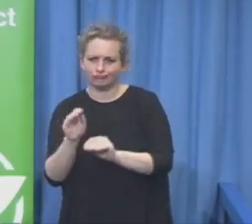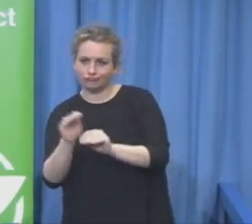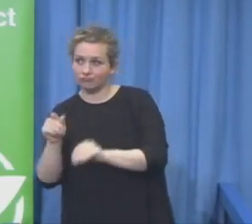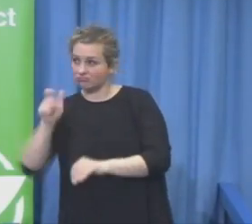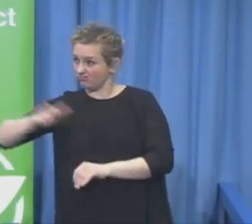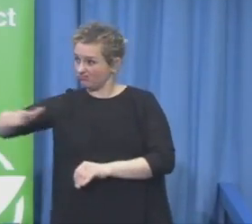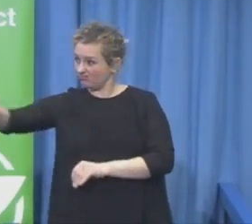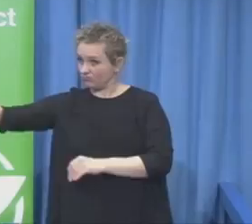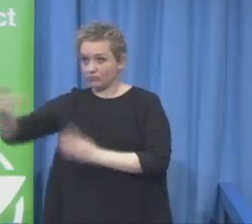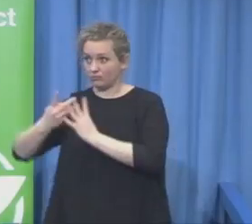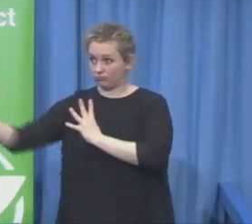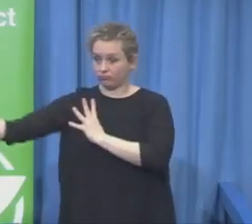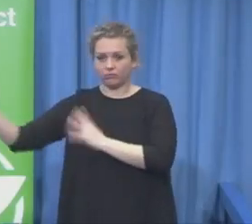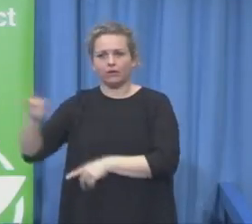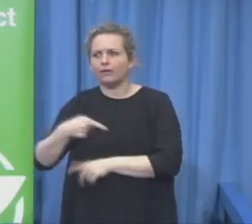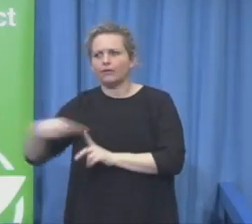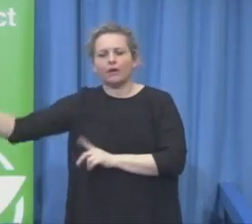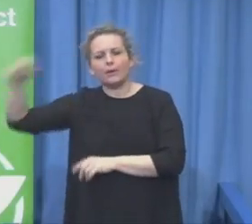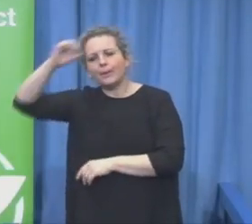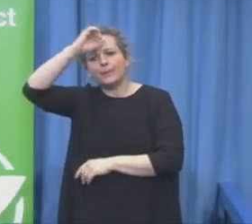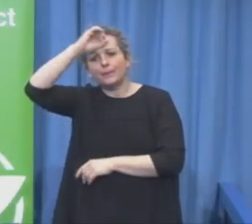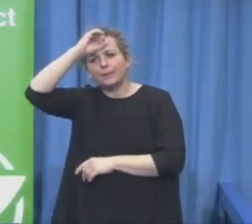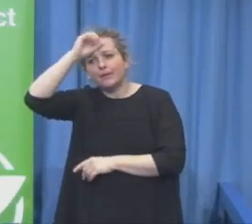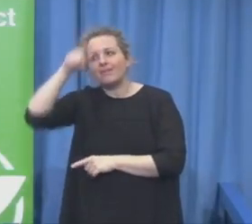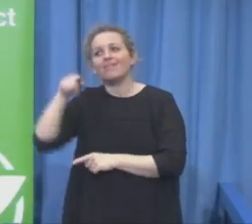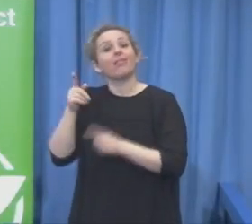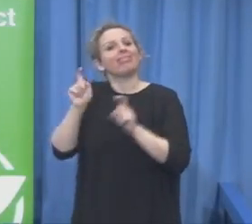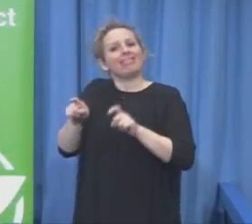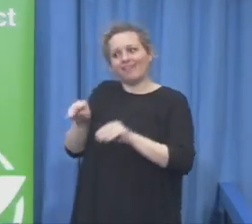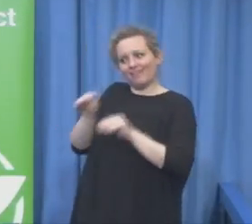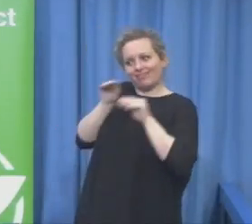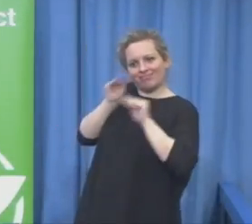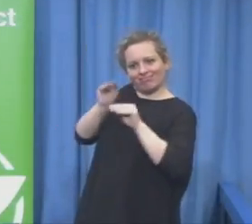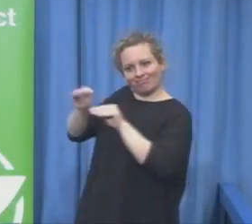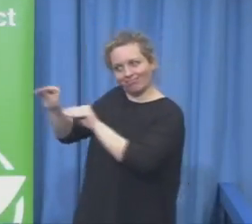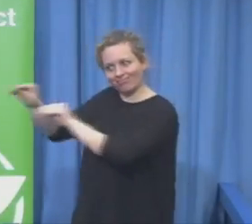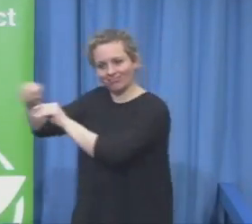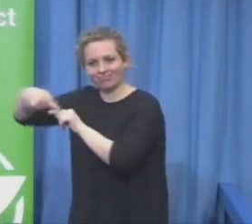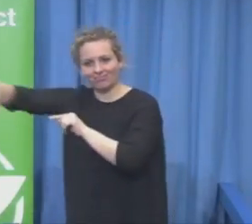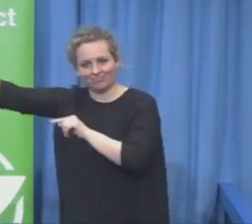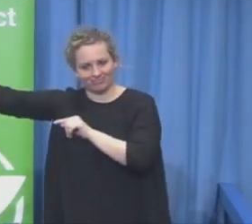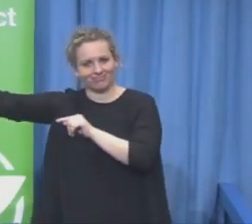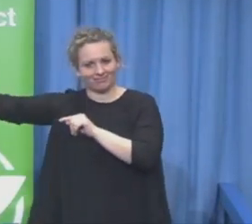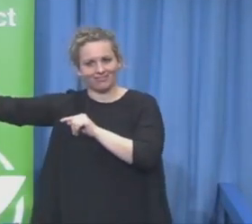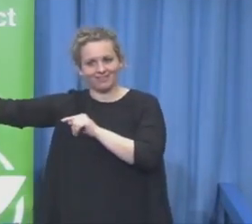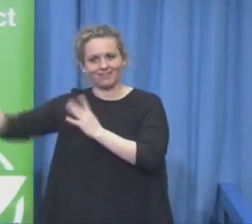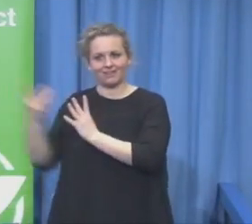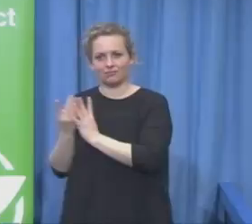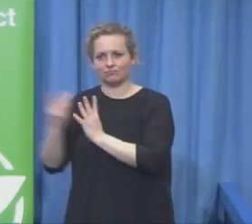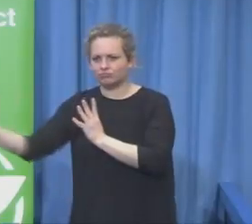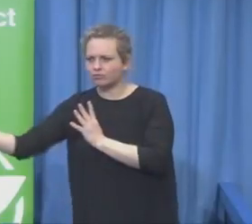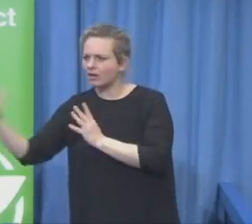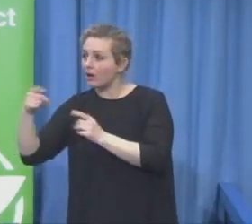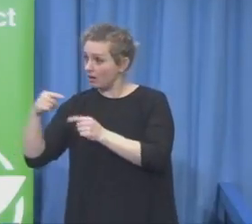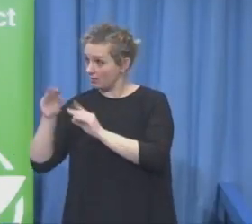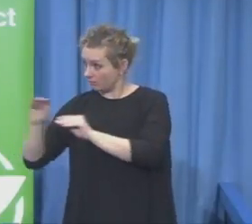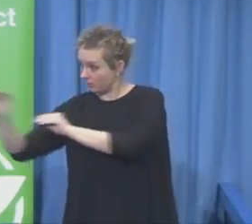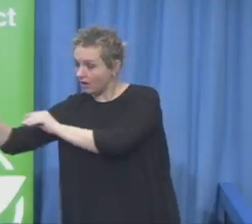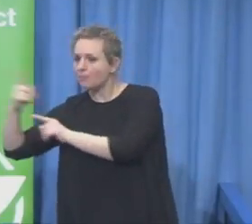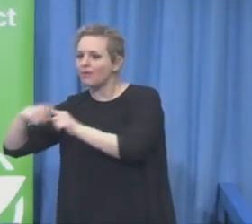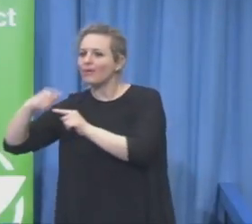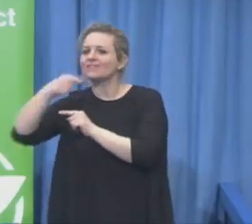They don't really have knowledge about how to create individual learning materials.